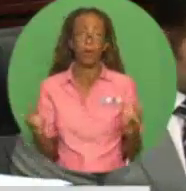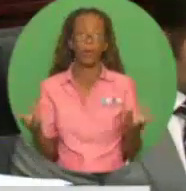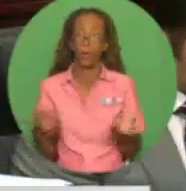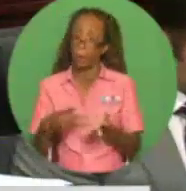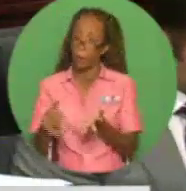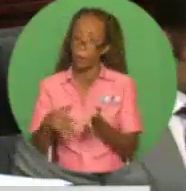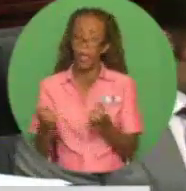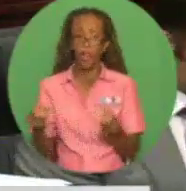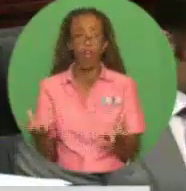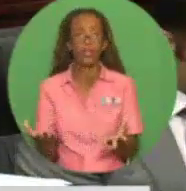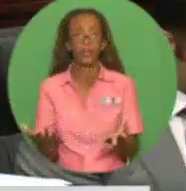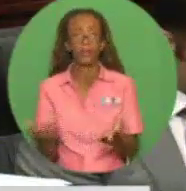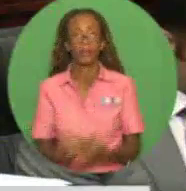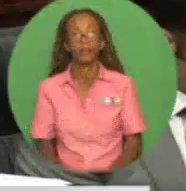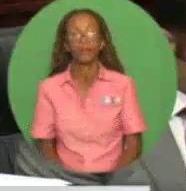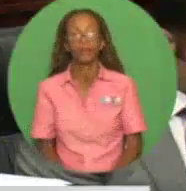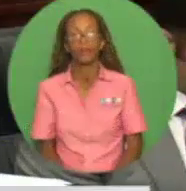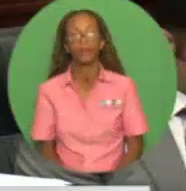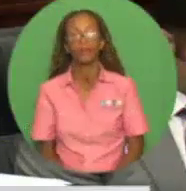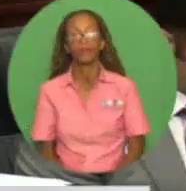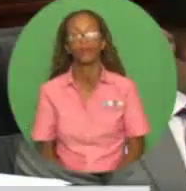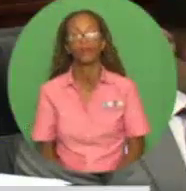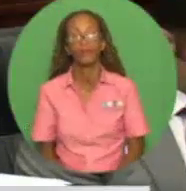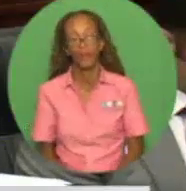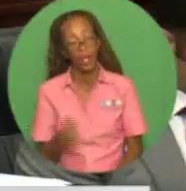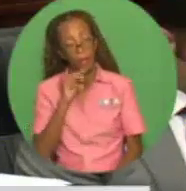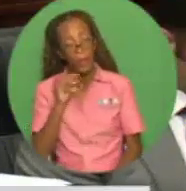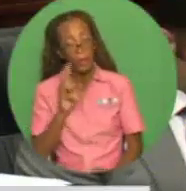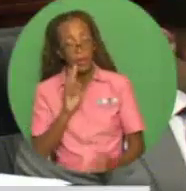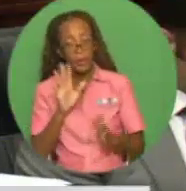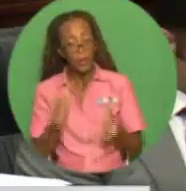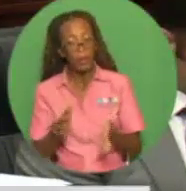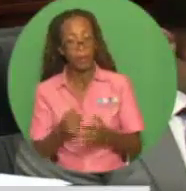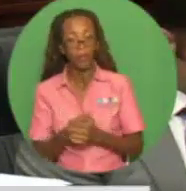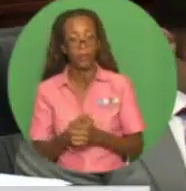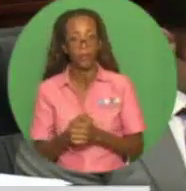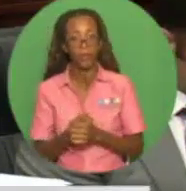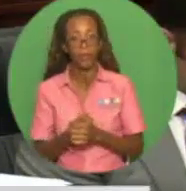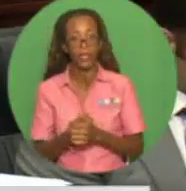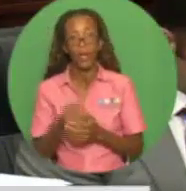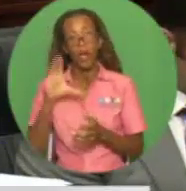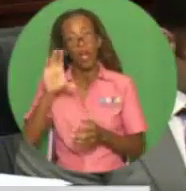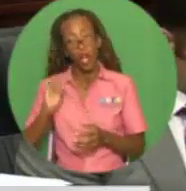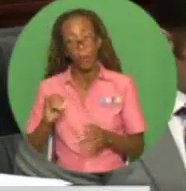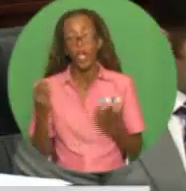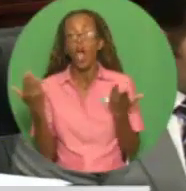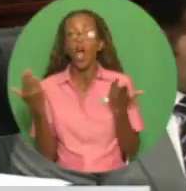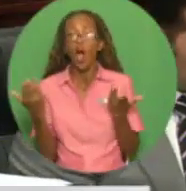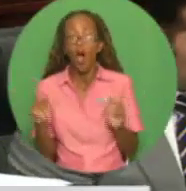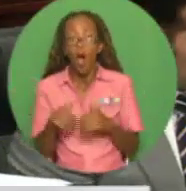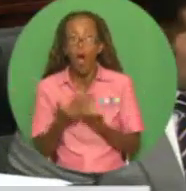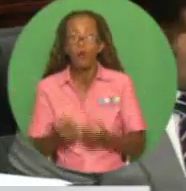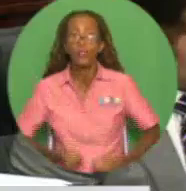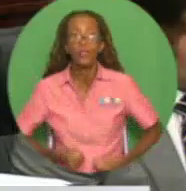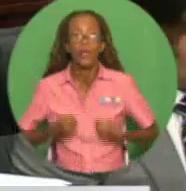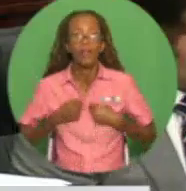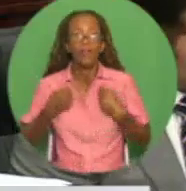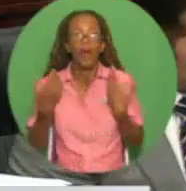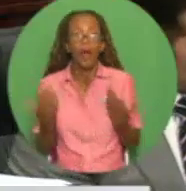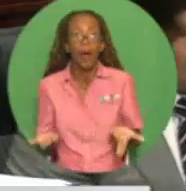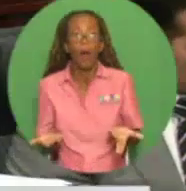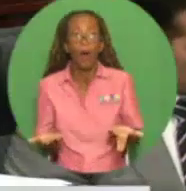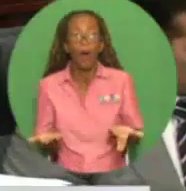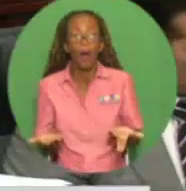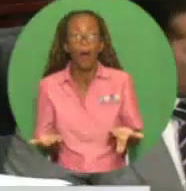region. Madam Speaker, survival of the company was only possible through the non